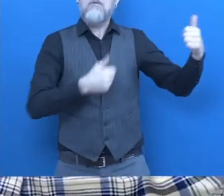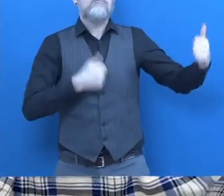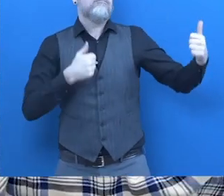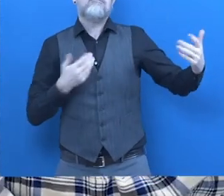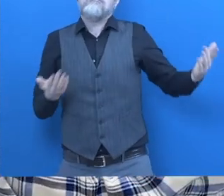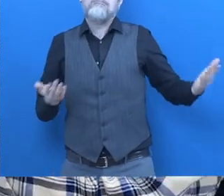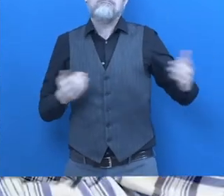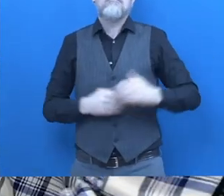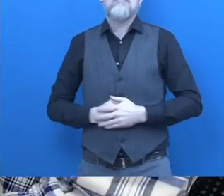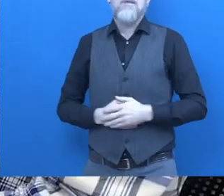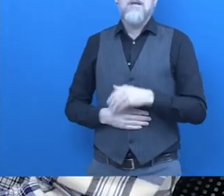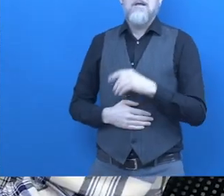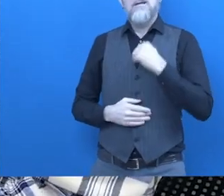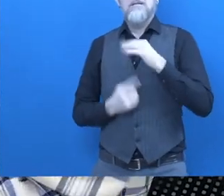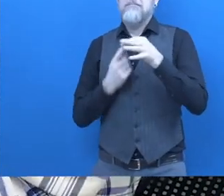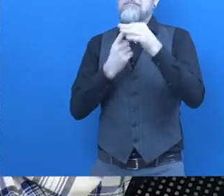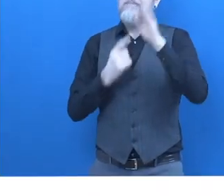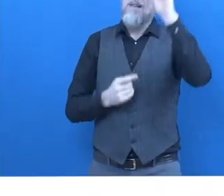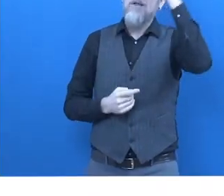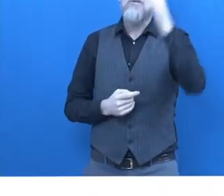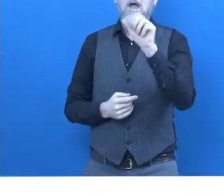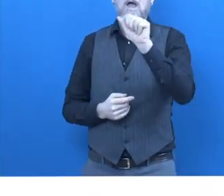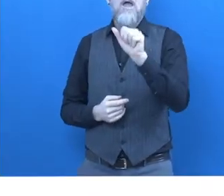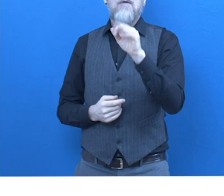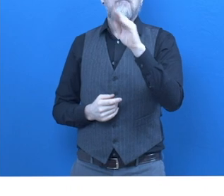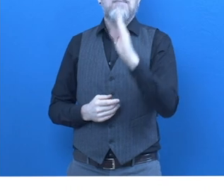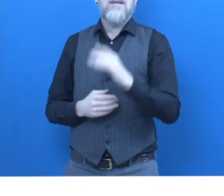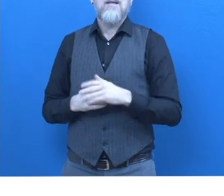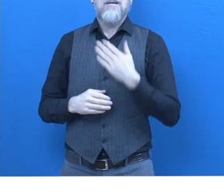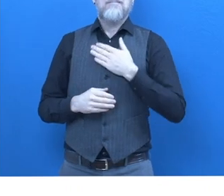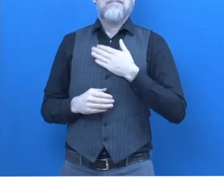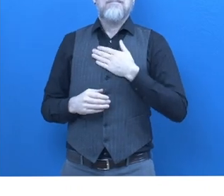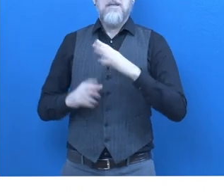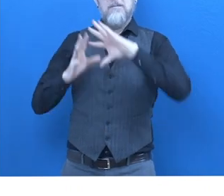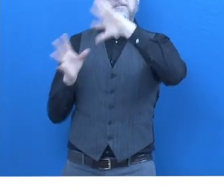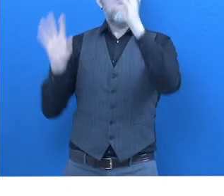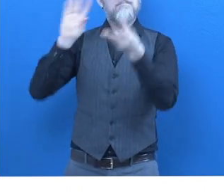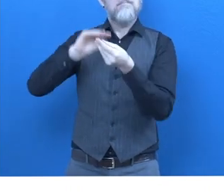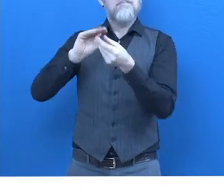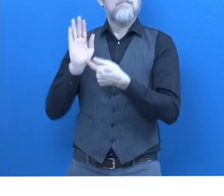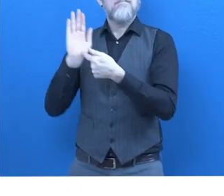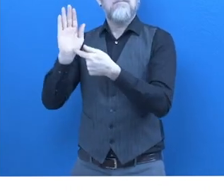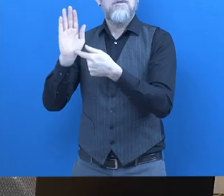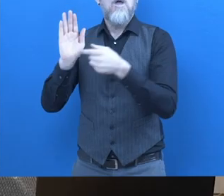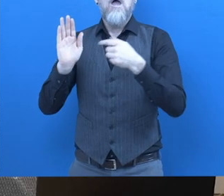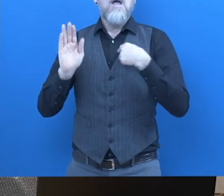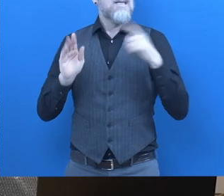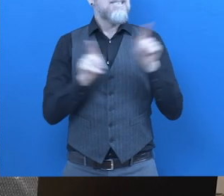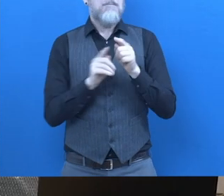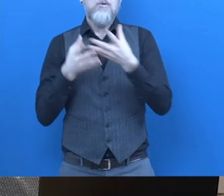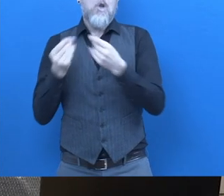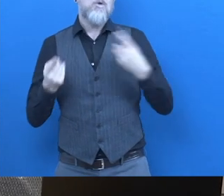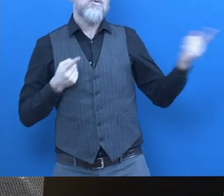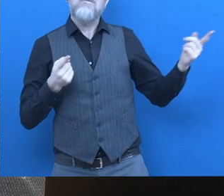professional as our normal profit-oriented competitors. What is unique and innovative about AFB? Our comprehensive package